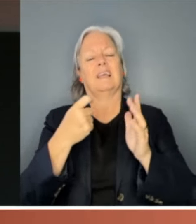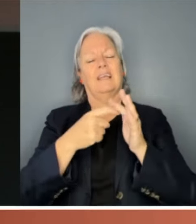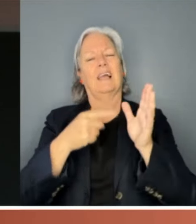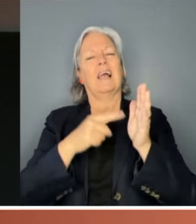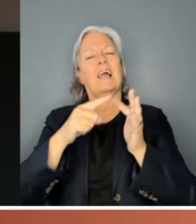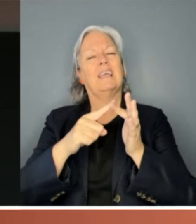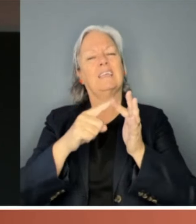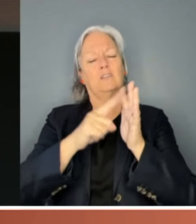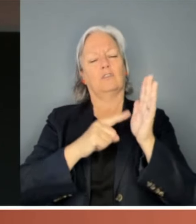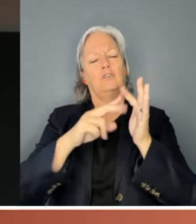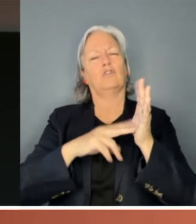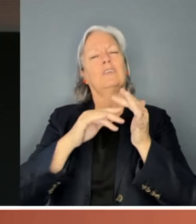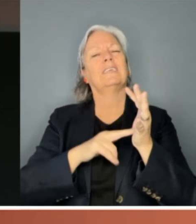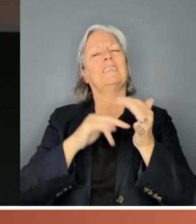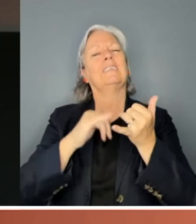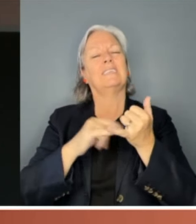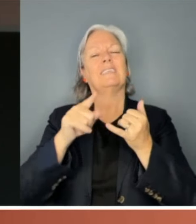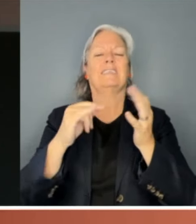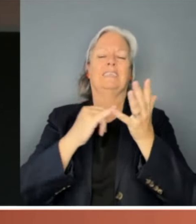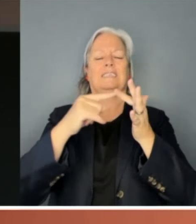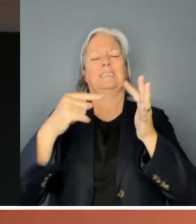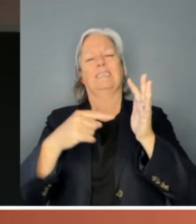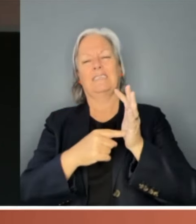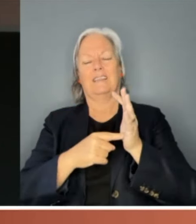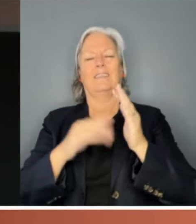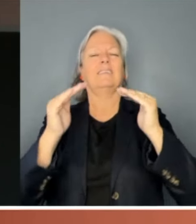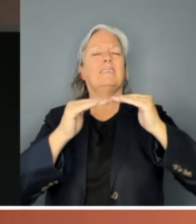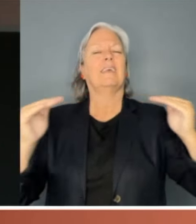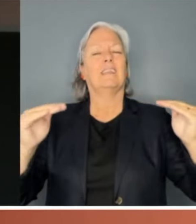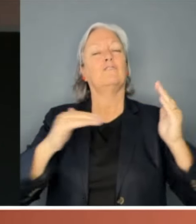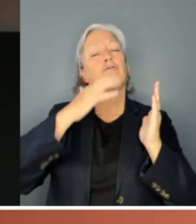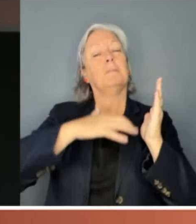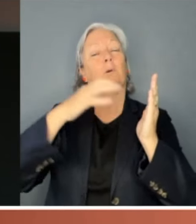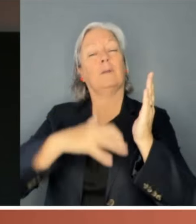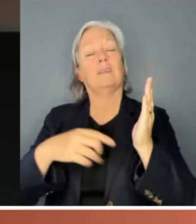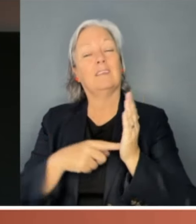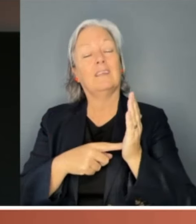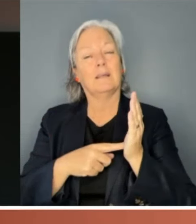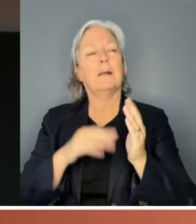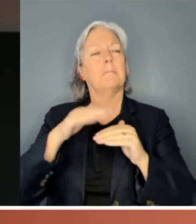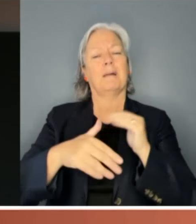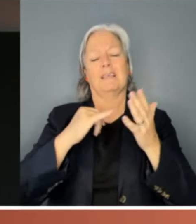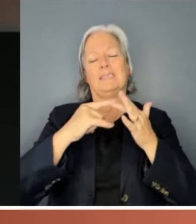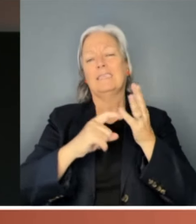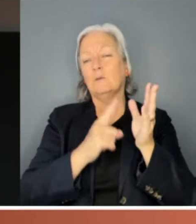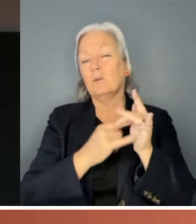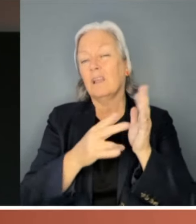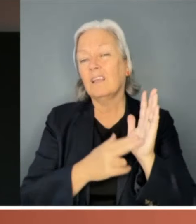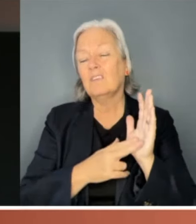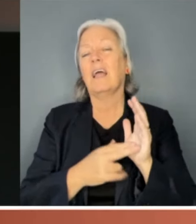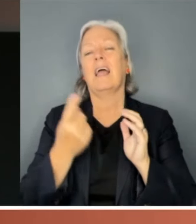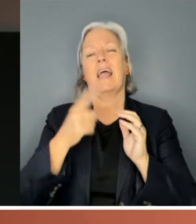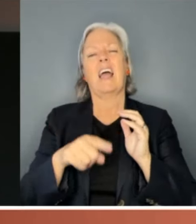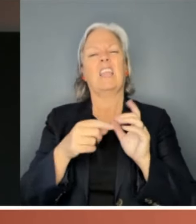Standard Report, with its alarming revelations about the sexualisation and abuse of power in this House,